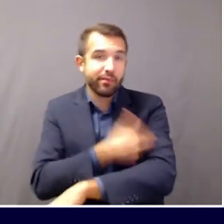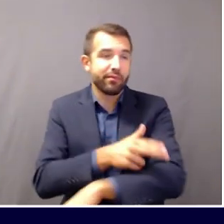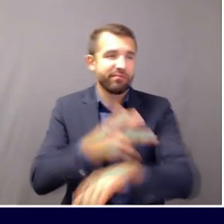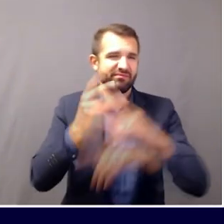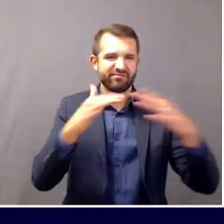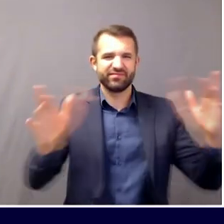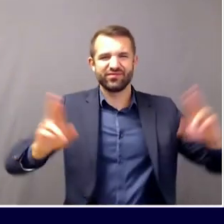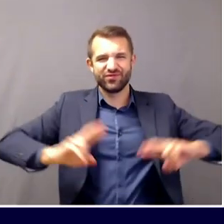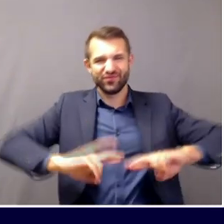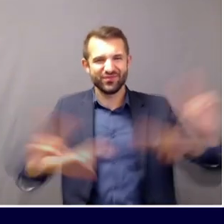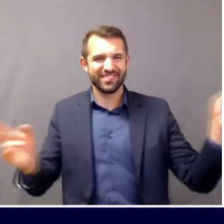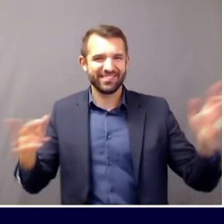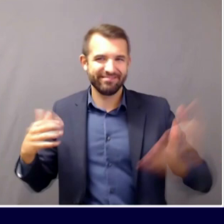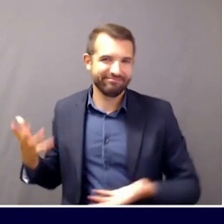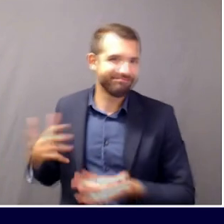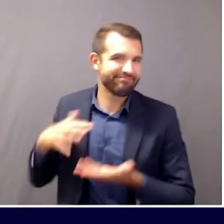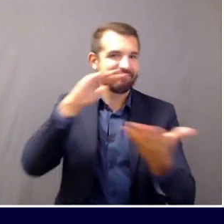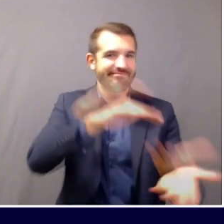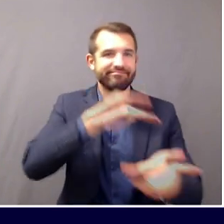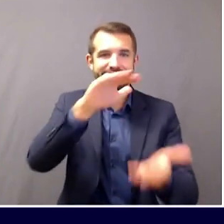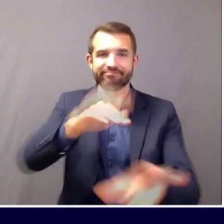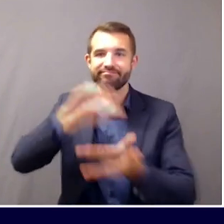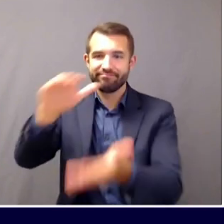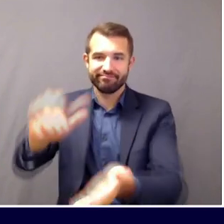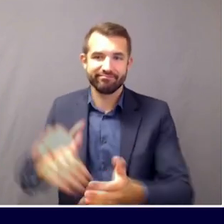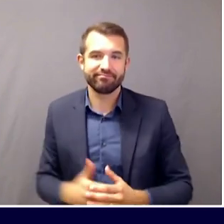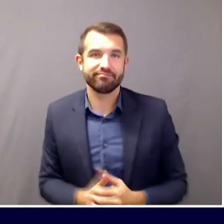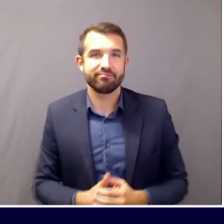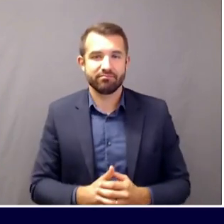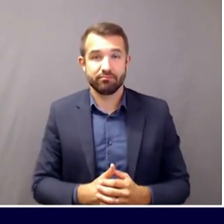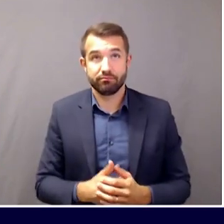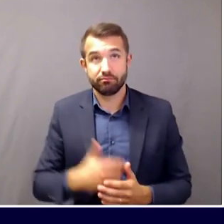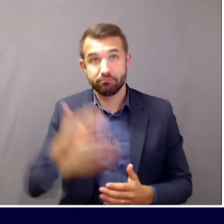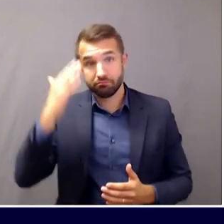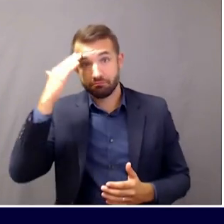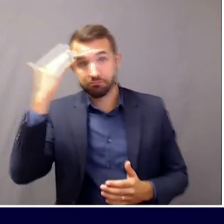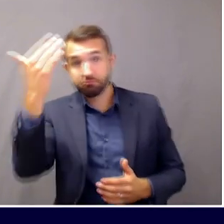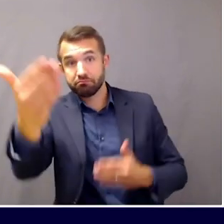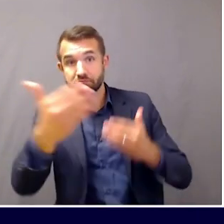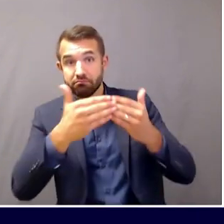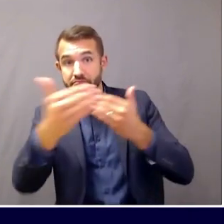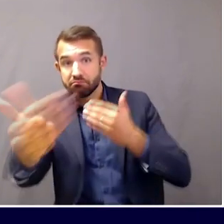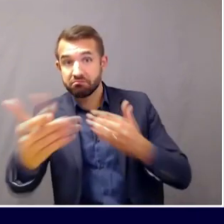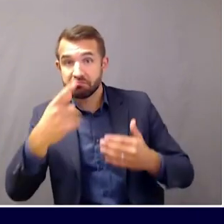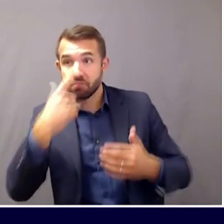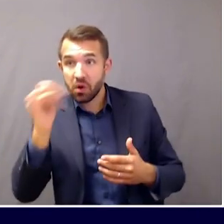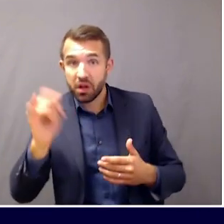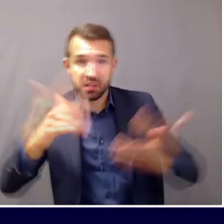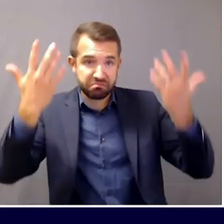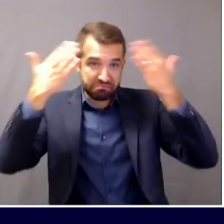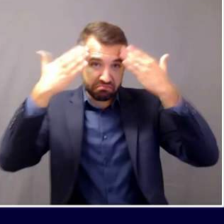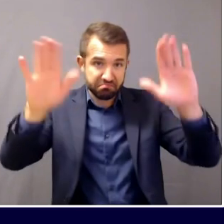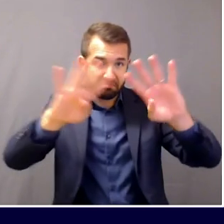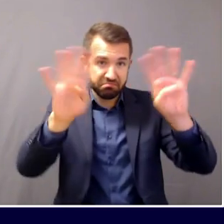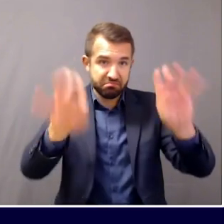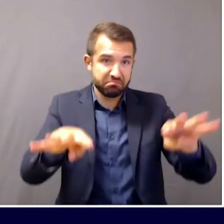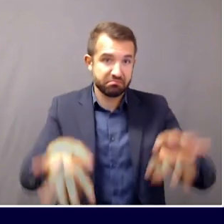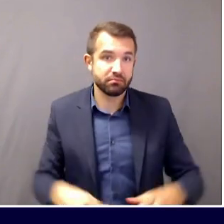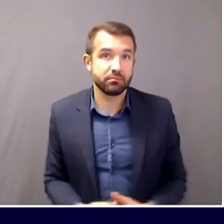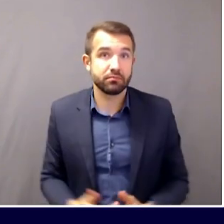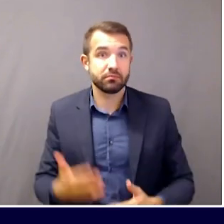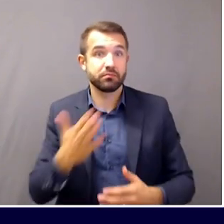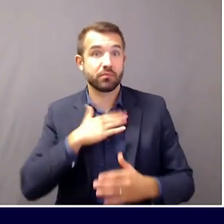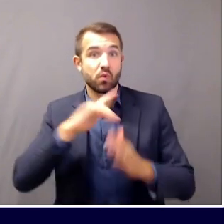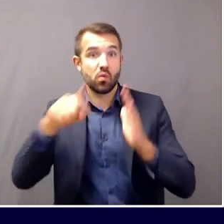that going. We don't know what the future will hold, but our job is to prepare for that and make sure we're ready no matter what course it goes.